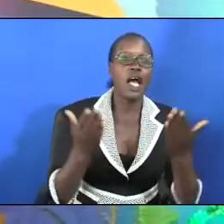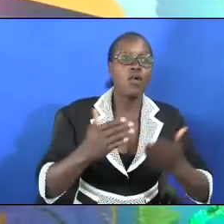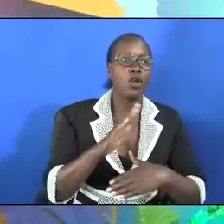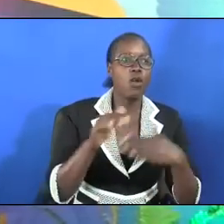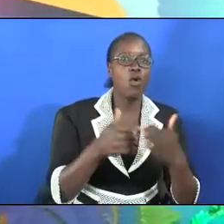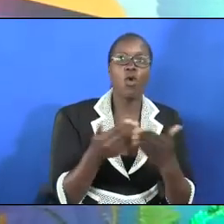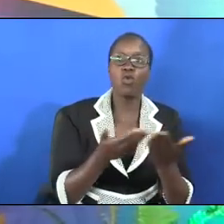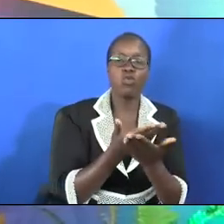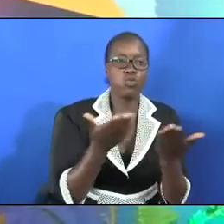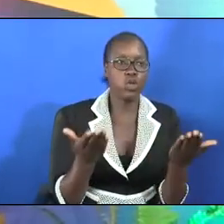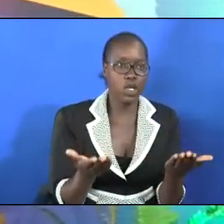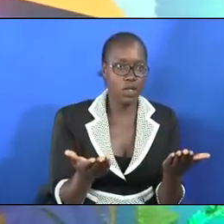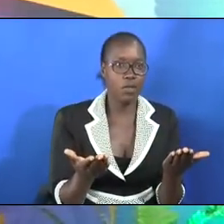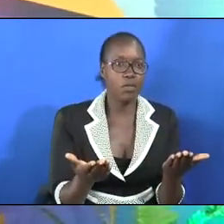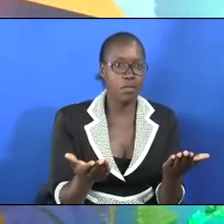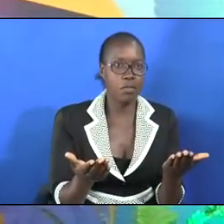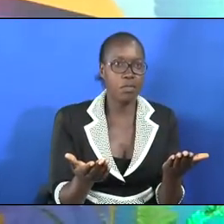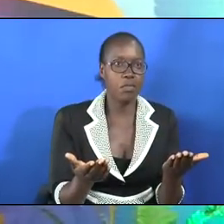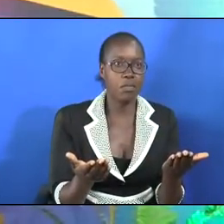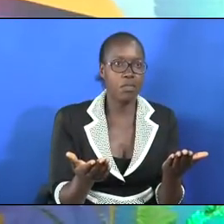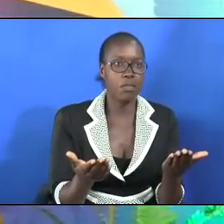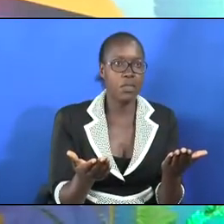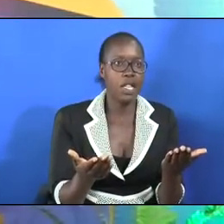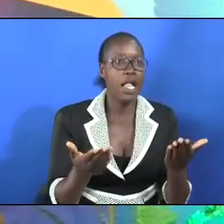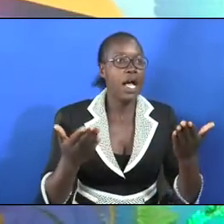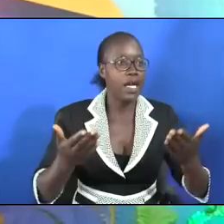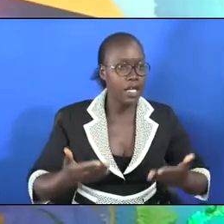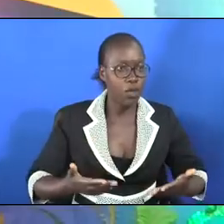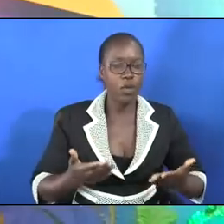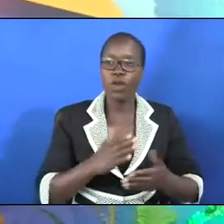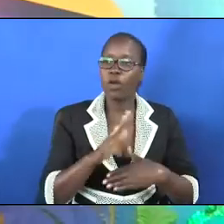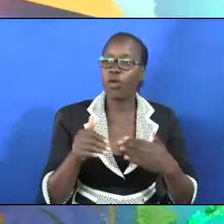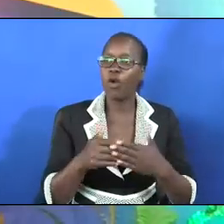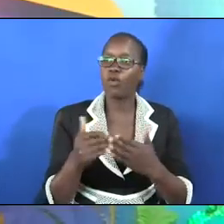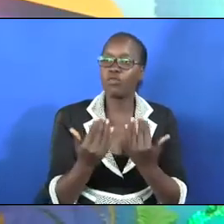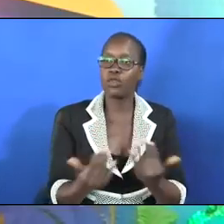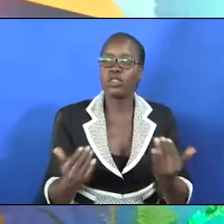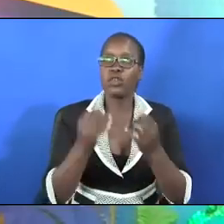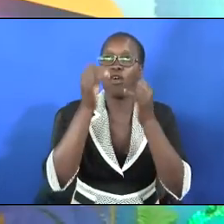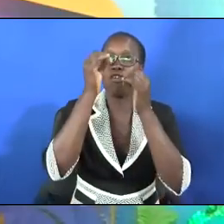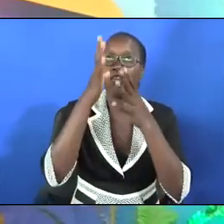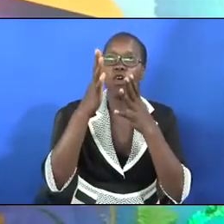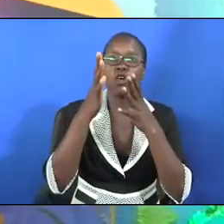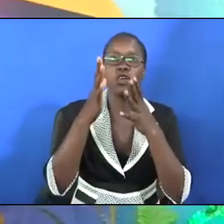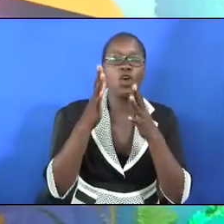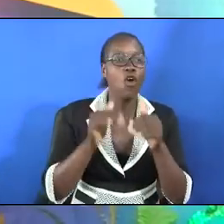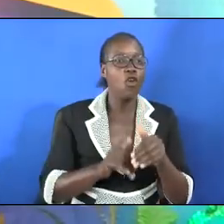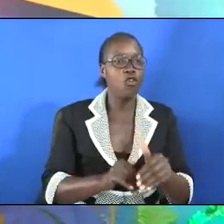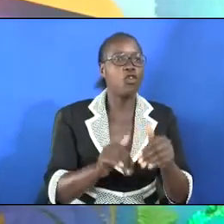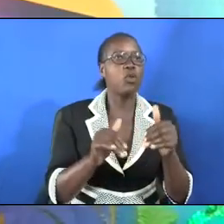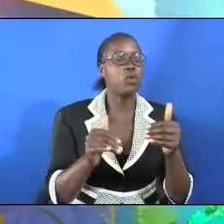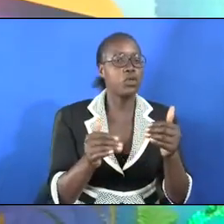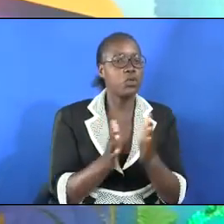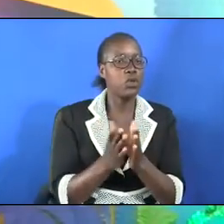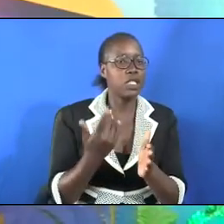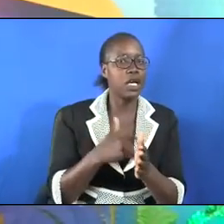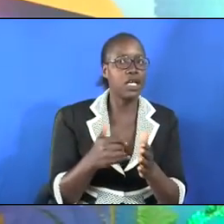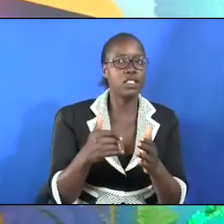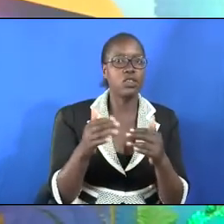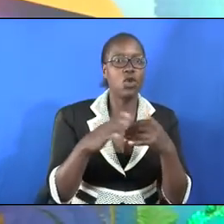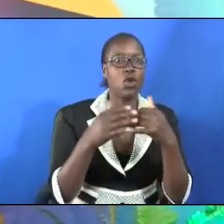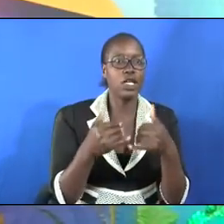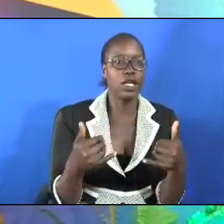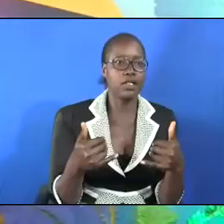are here physically, and I welcome you children of God who are following us or who are worshiping with us